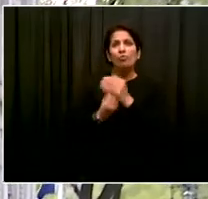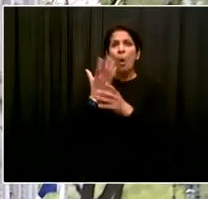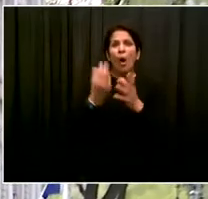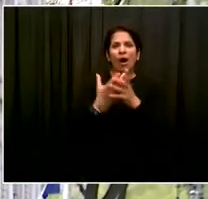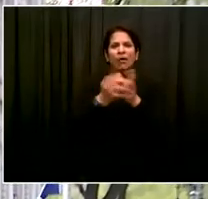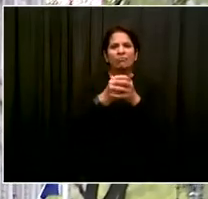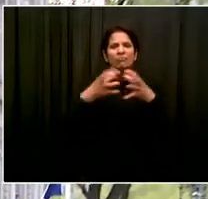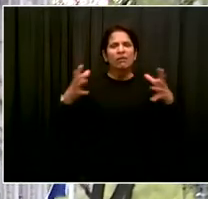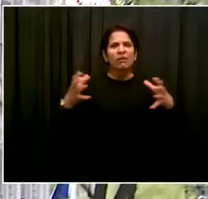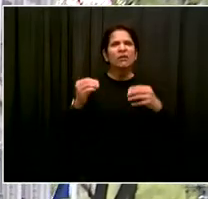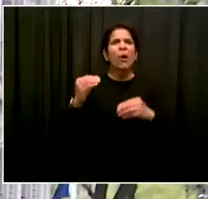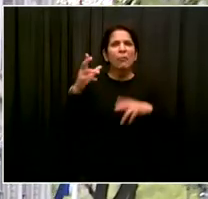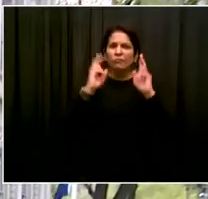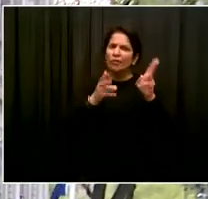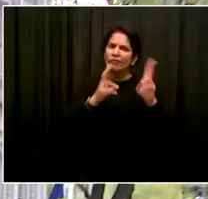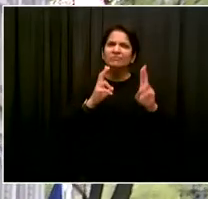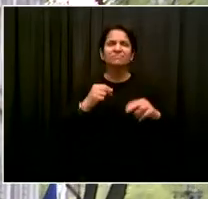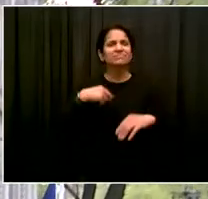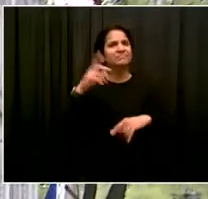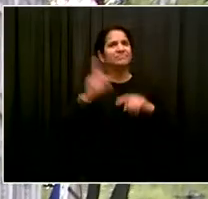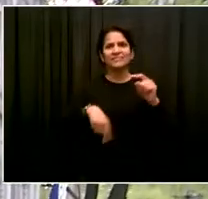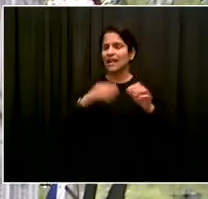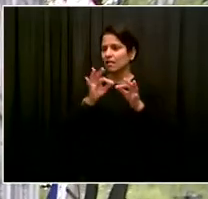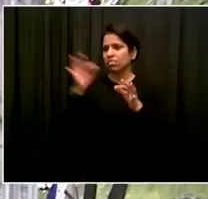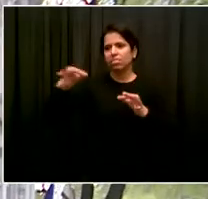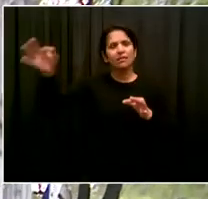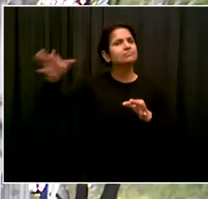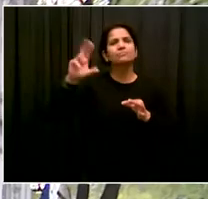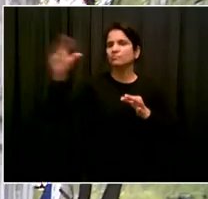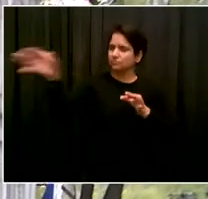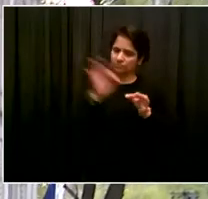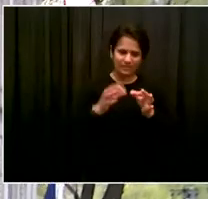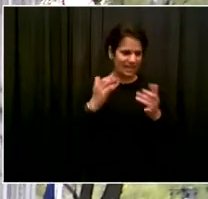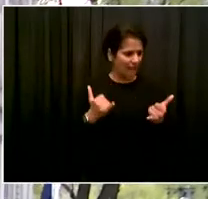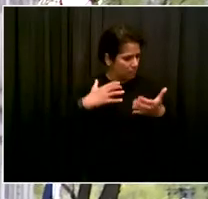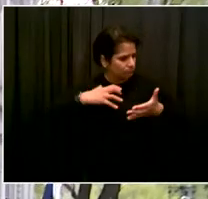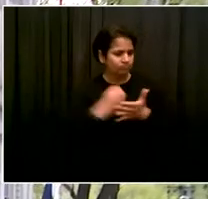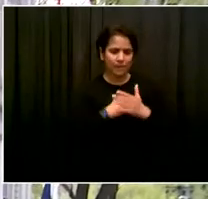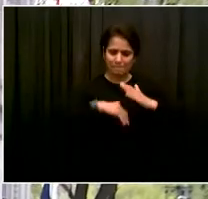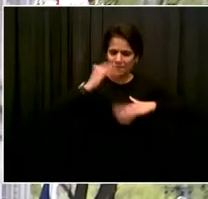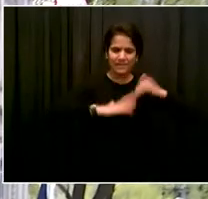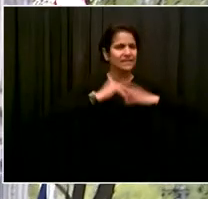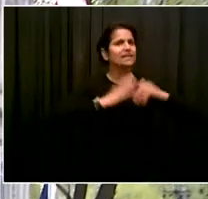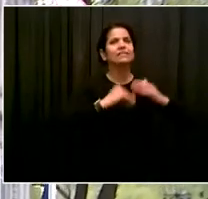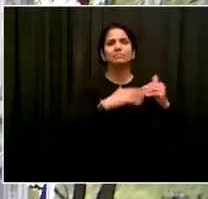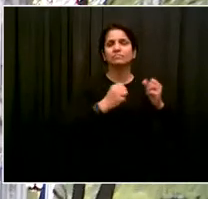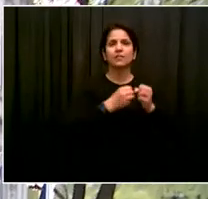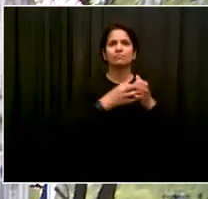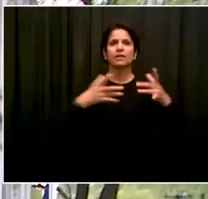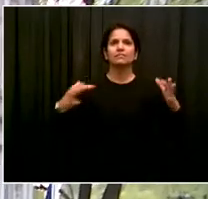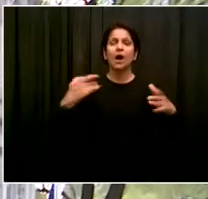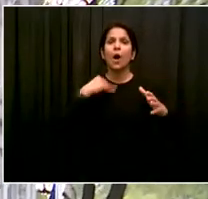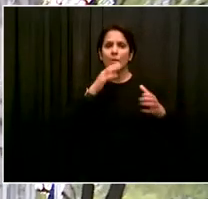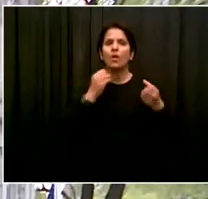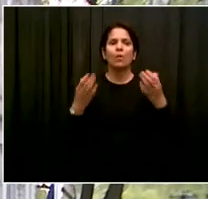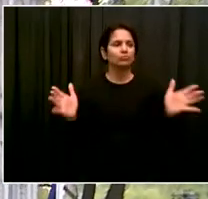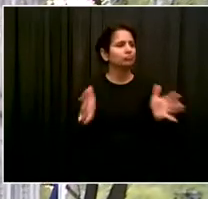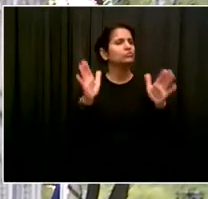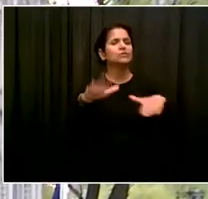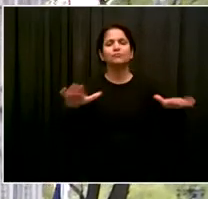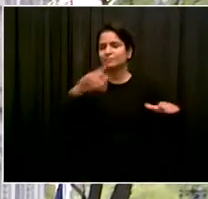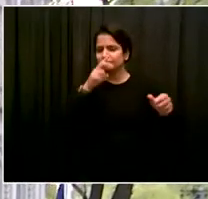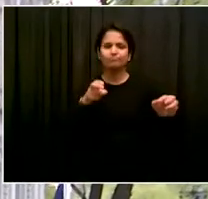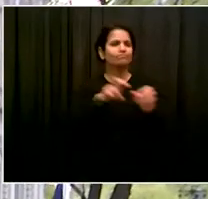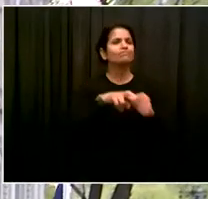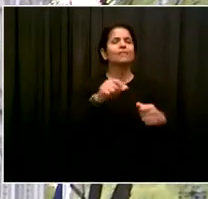why this bus is going to be heading out on the streets and carry children next week and that is why over the next two years we're going to be bringing 75 more electric